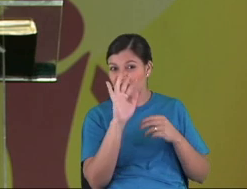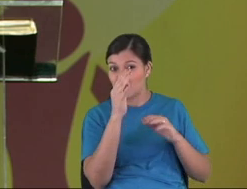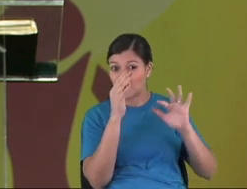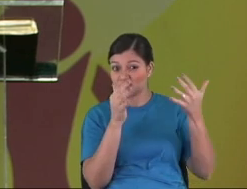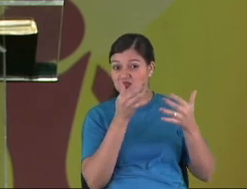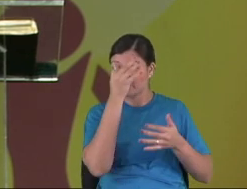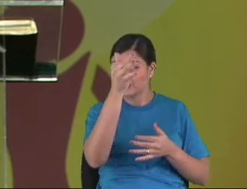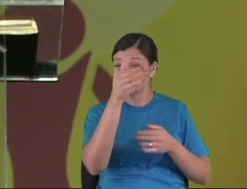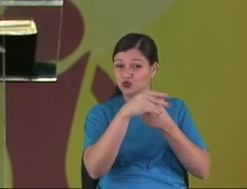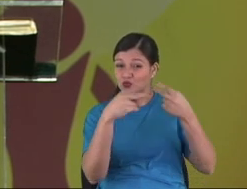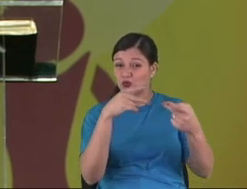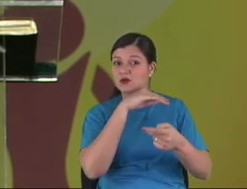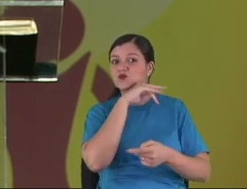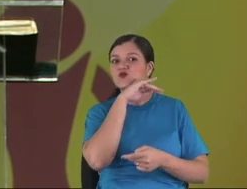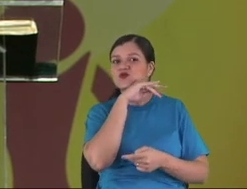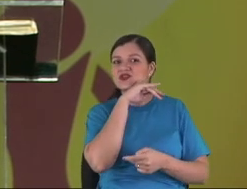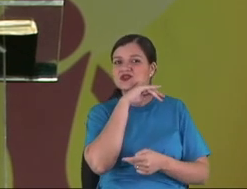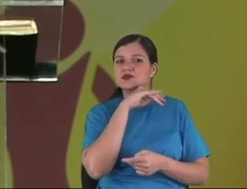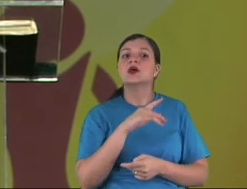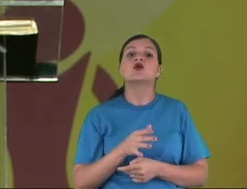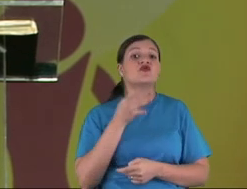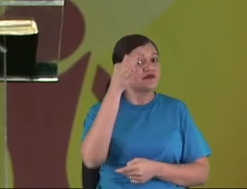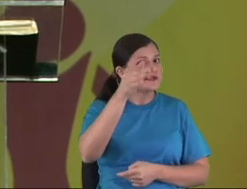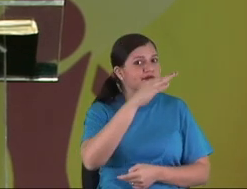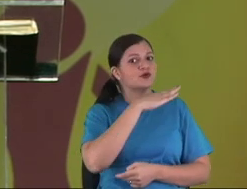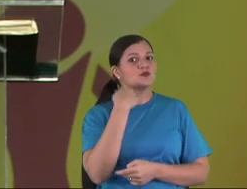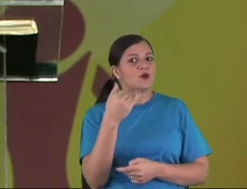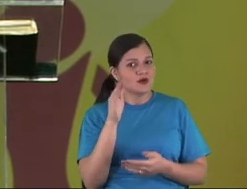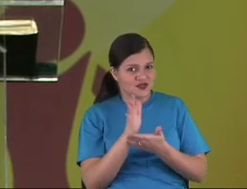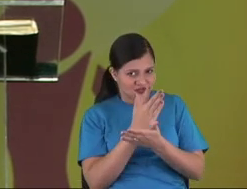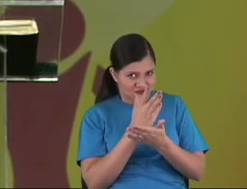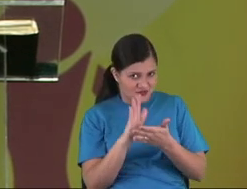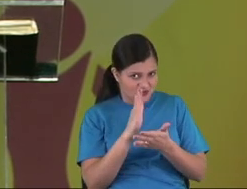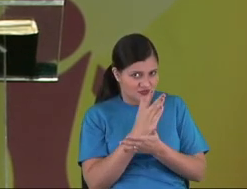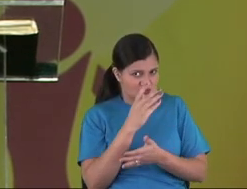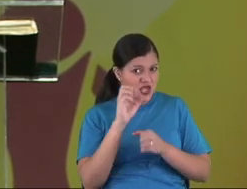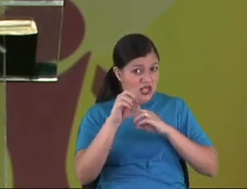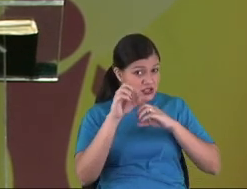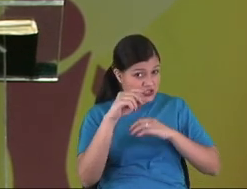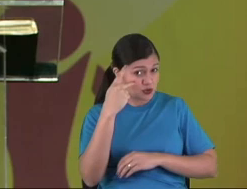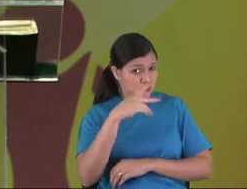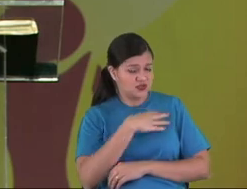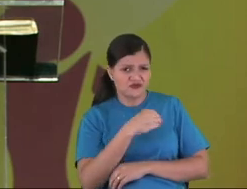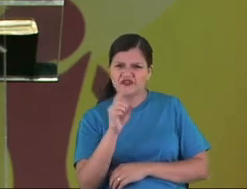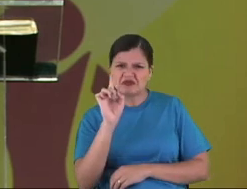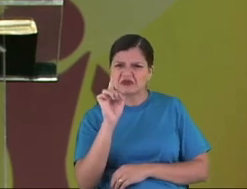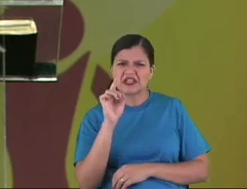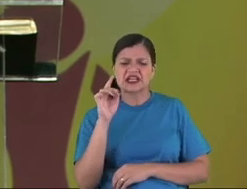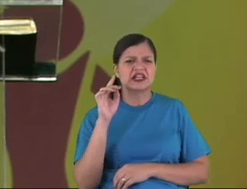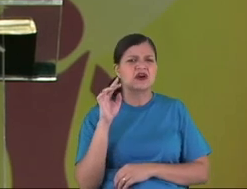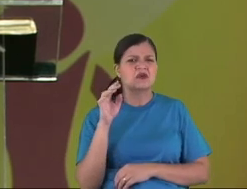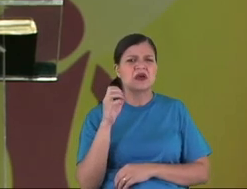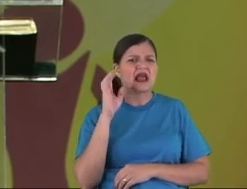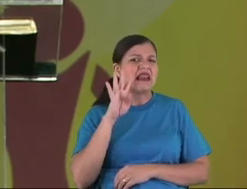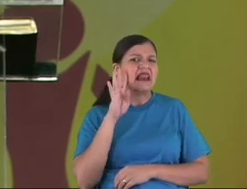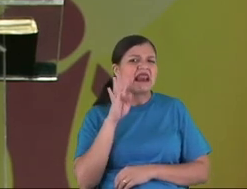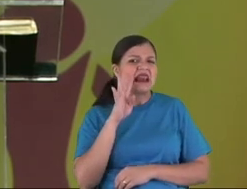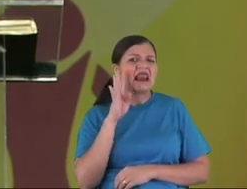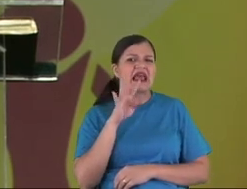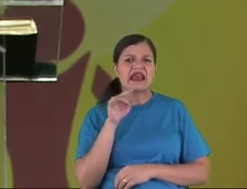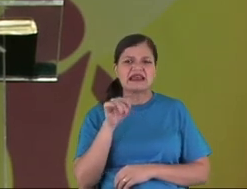act like a bad way, smart, bad, smart people, it's not good to be a,